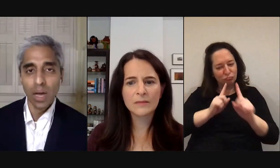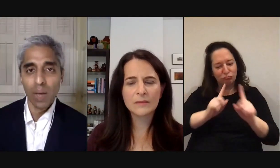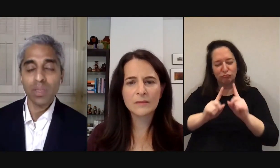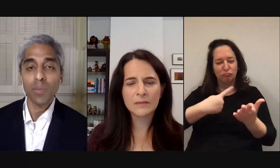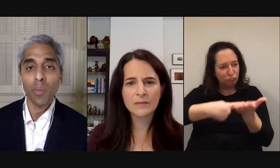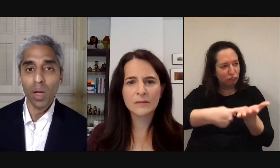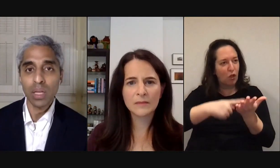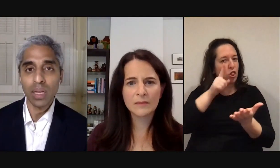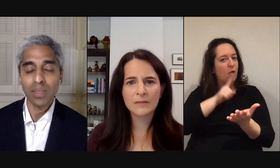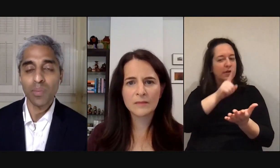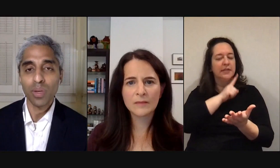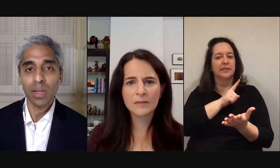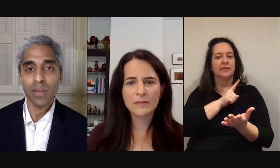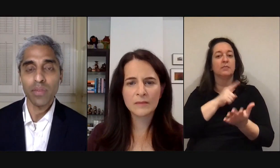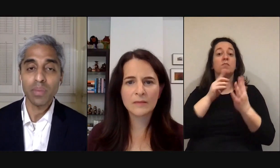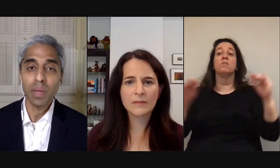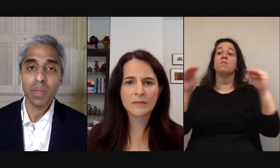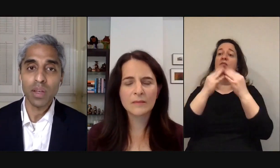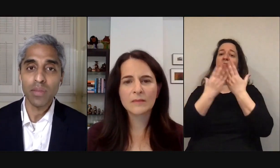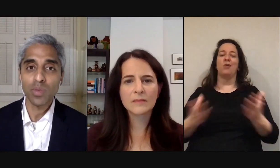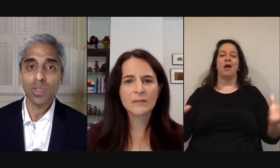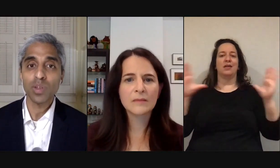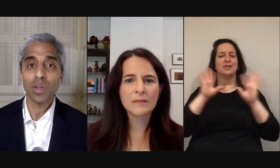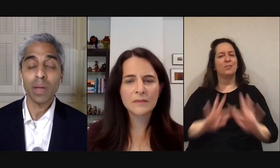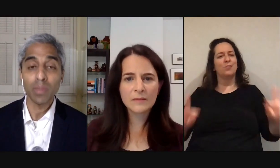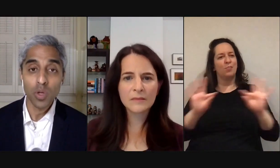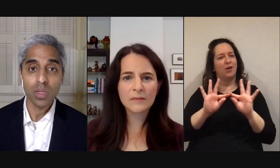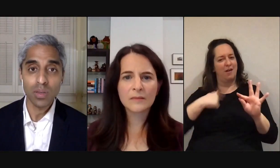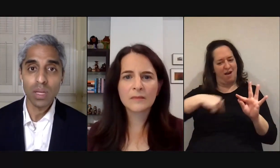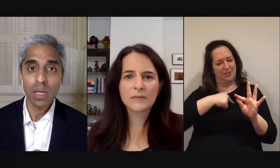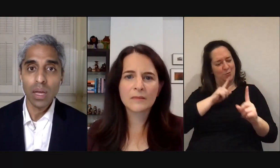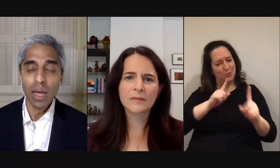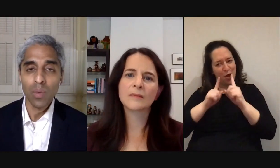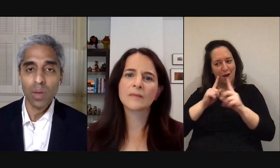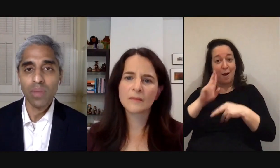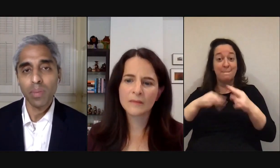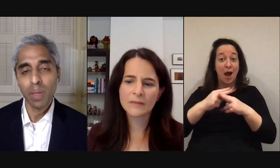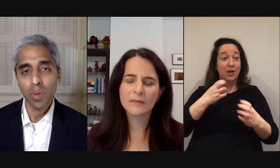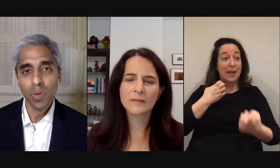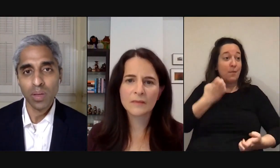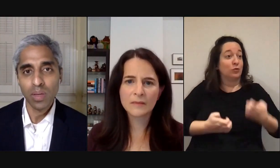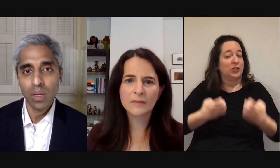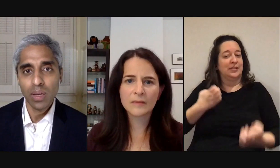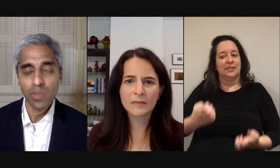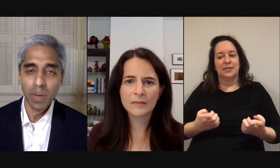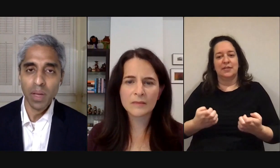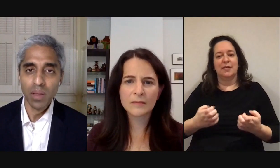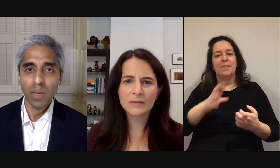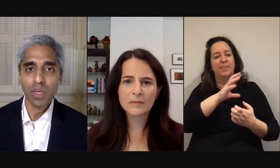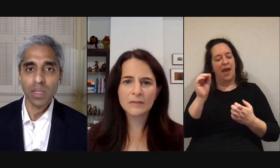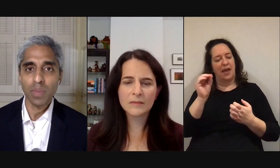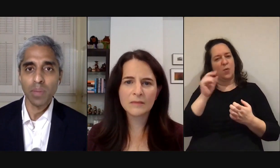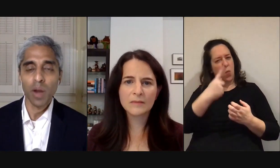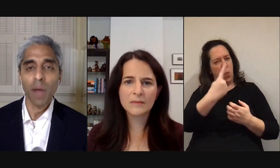i would say more broadly it's important for us to be able to converse with children about emotions and one of the people who has inspired